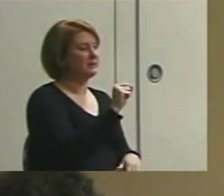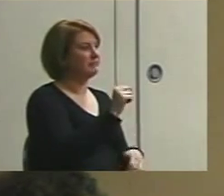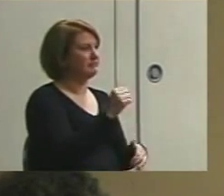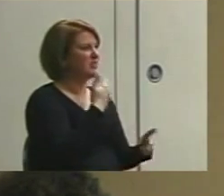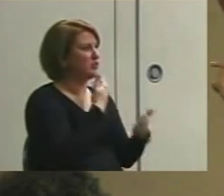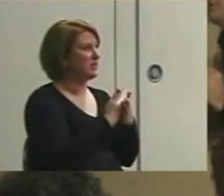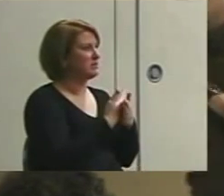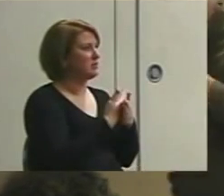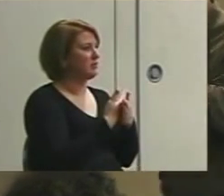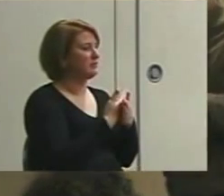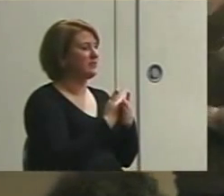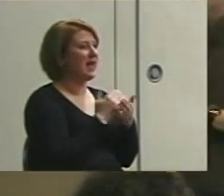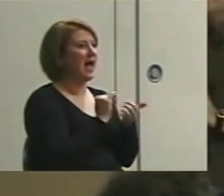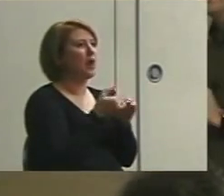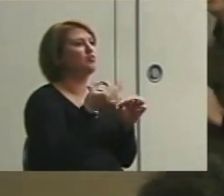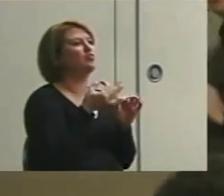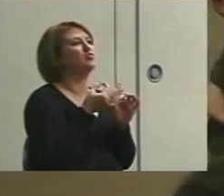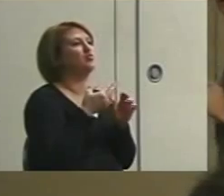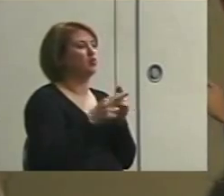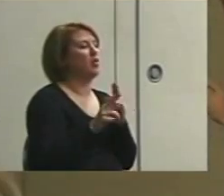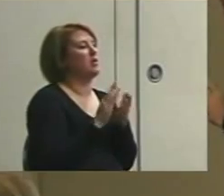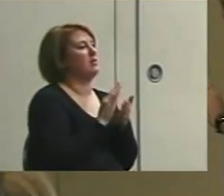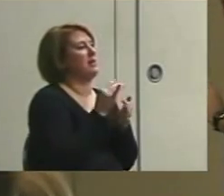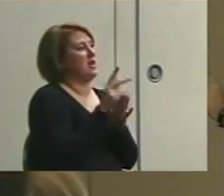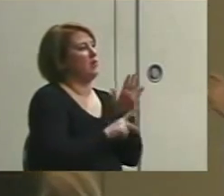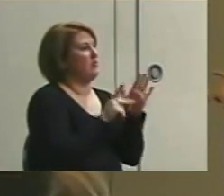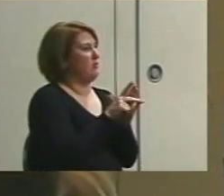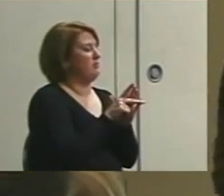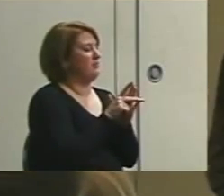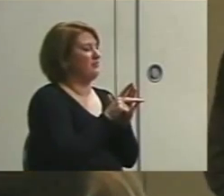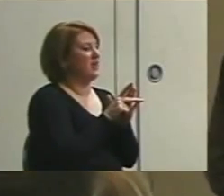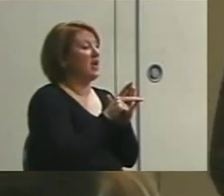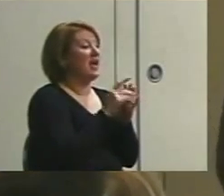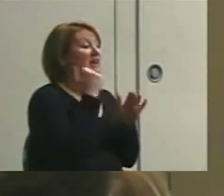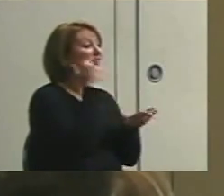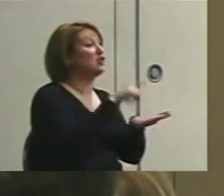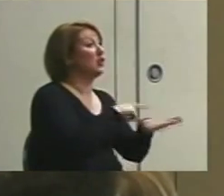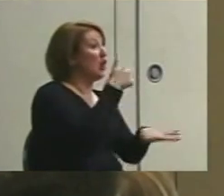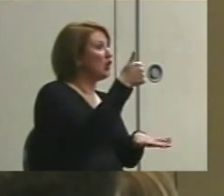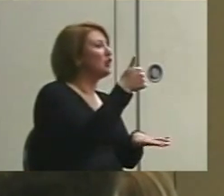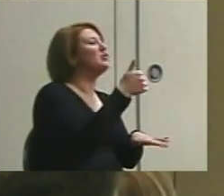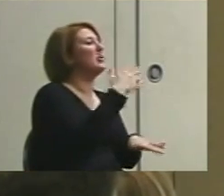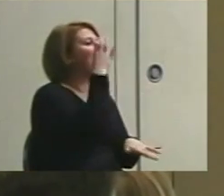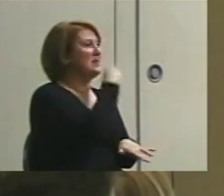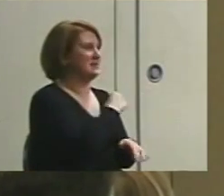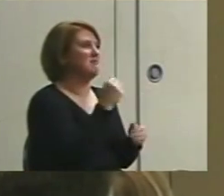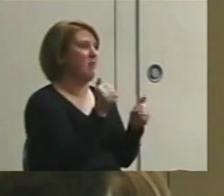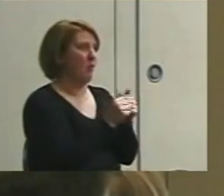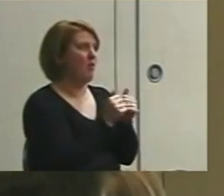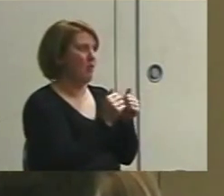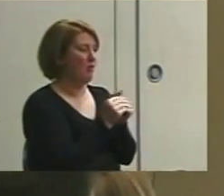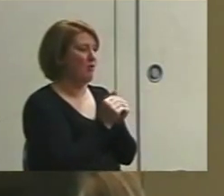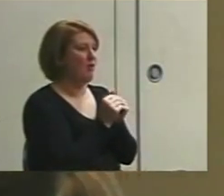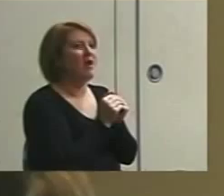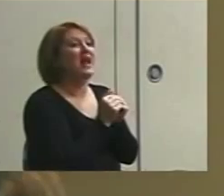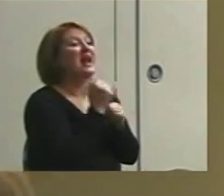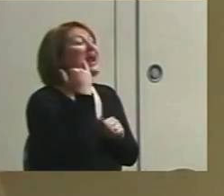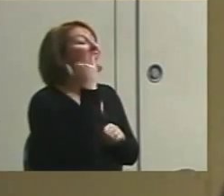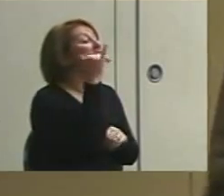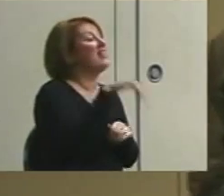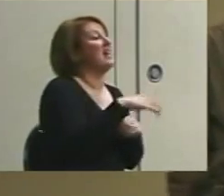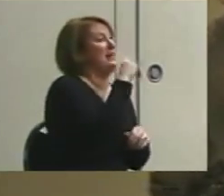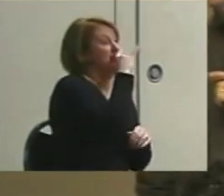short could you get that interval? Remember, the longer it is the more you miss. So I want to know is that kid on task?